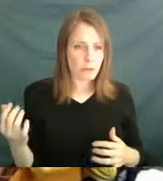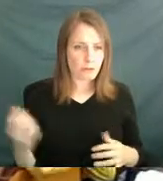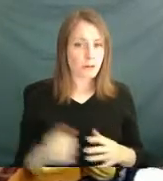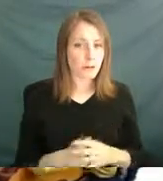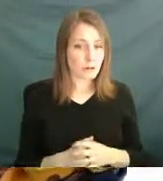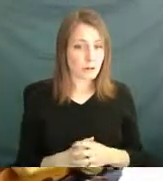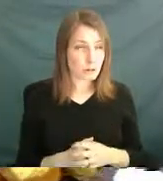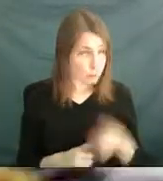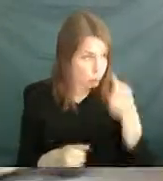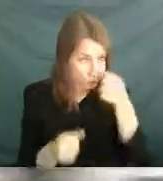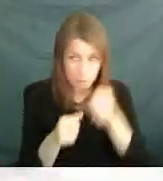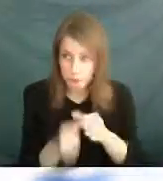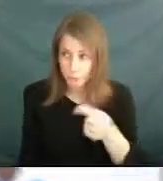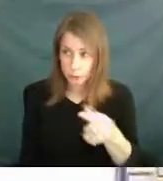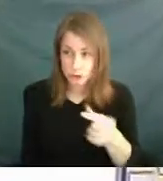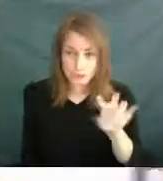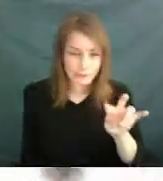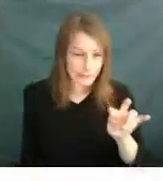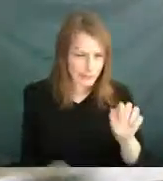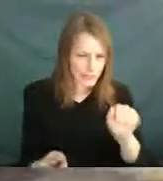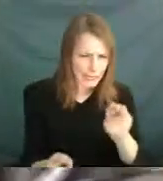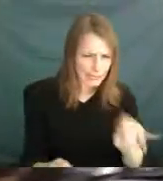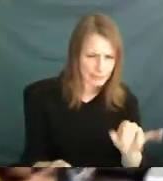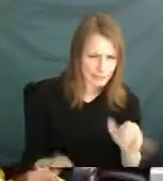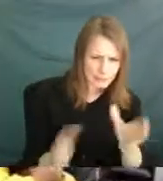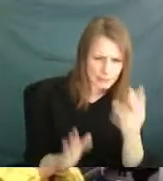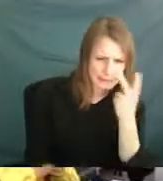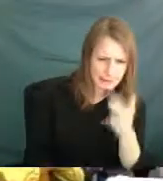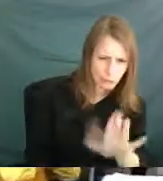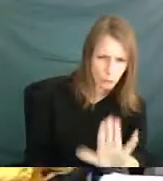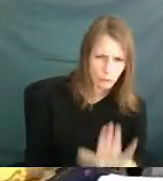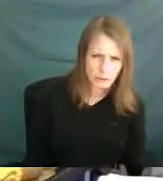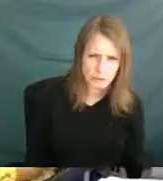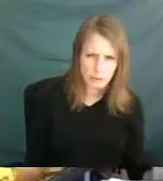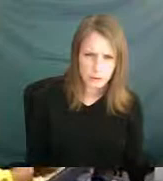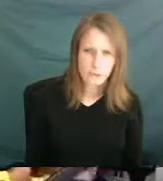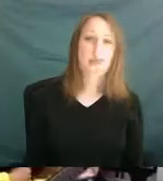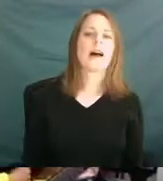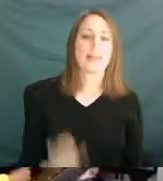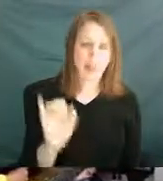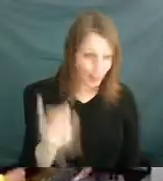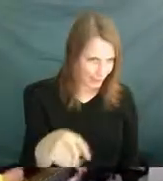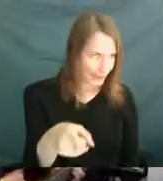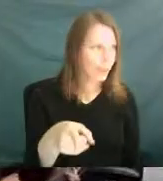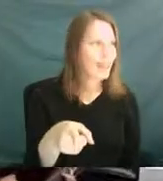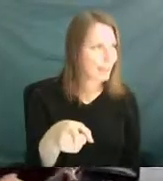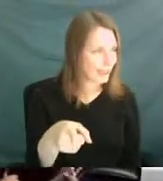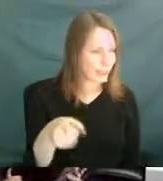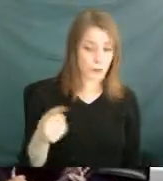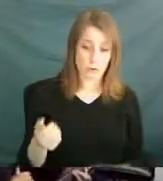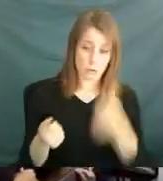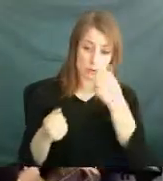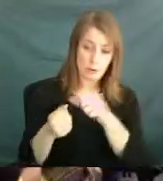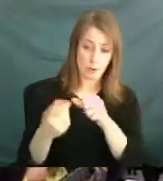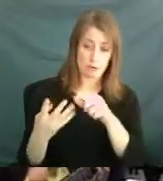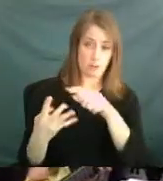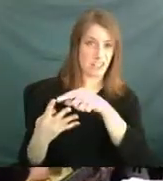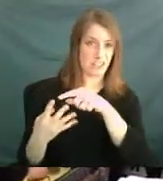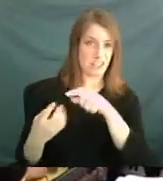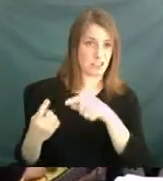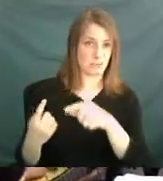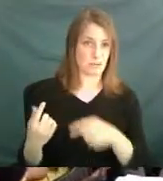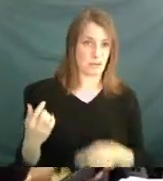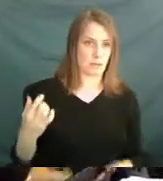Do you all remember G7? Because I know Amy had a little. Let me see your G7. There it is. And then your first finger should be on your first string.